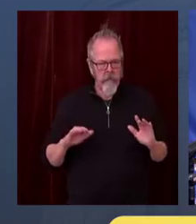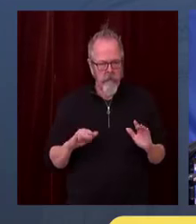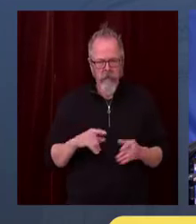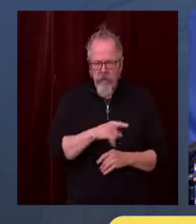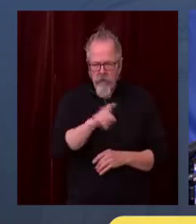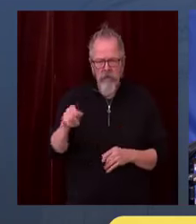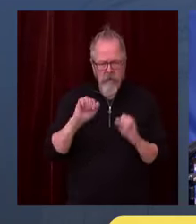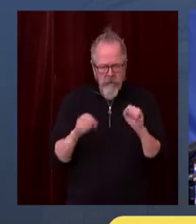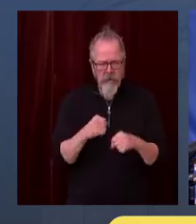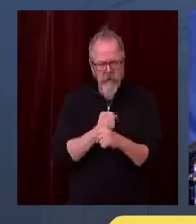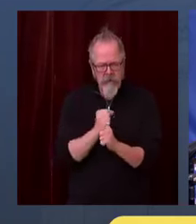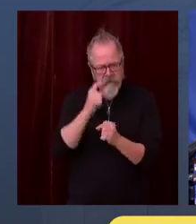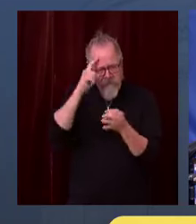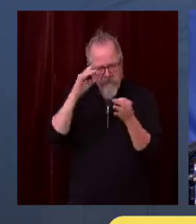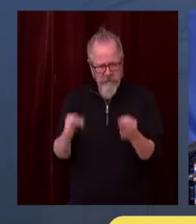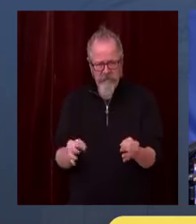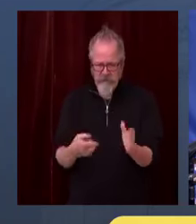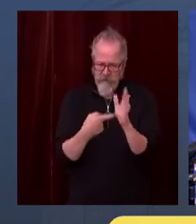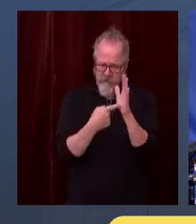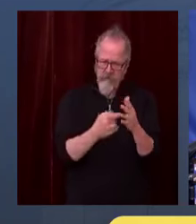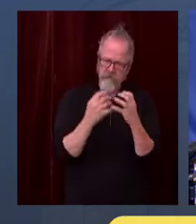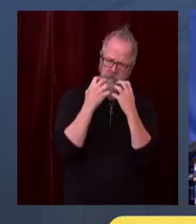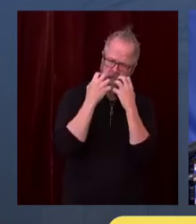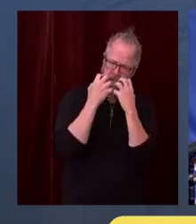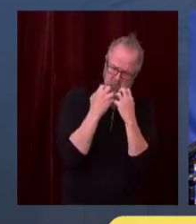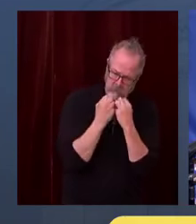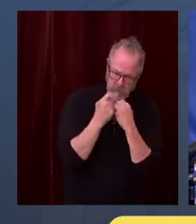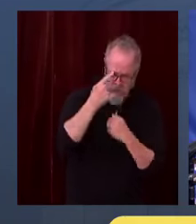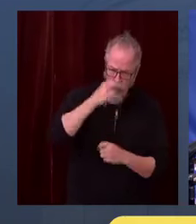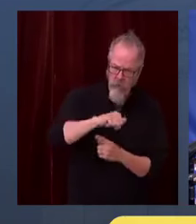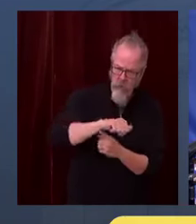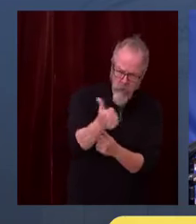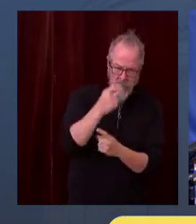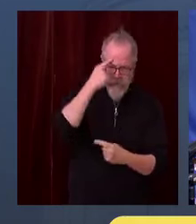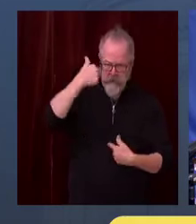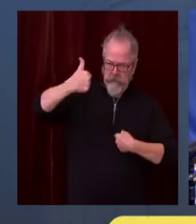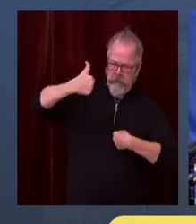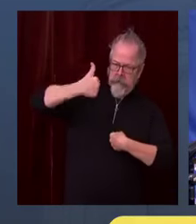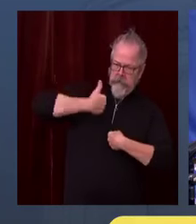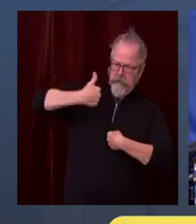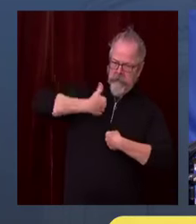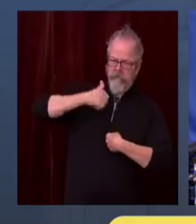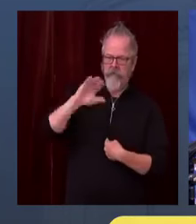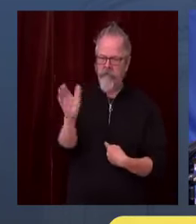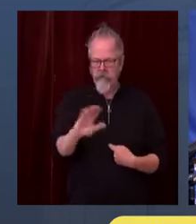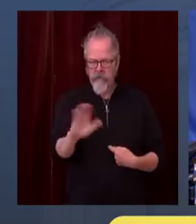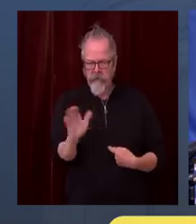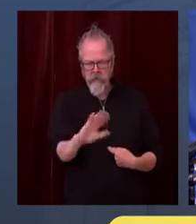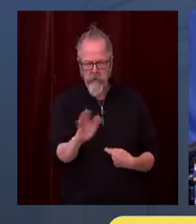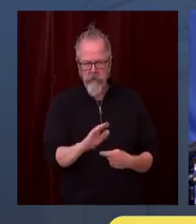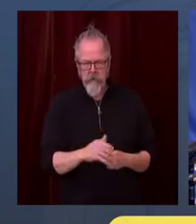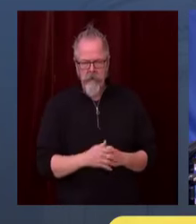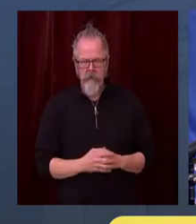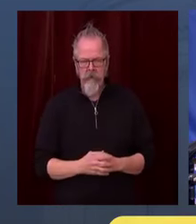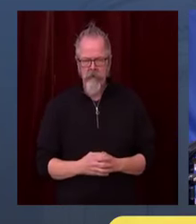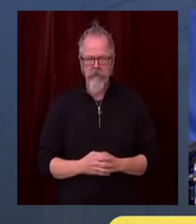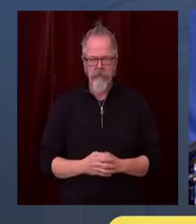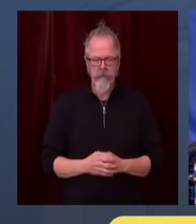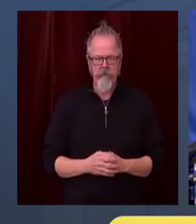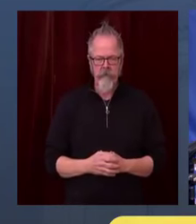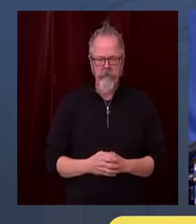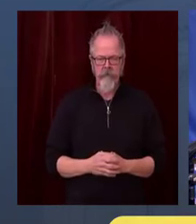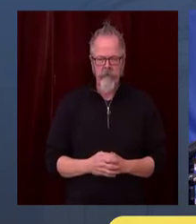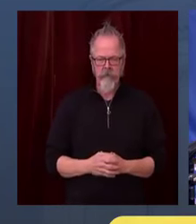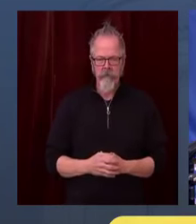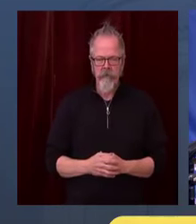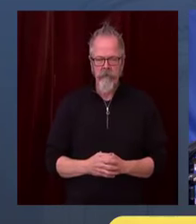that love. And we're demonstrating the ability to use the tools we have, including our heads, to do things to save